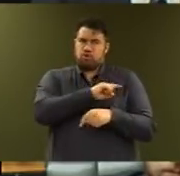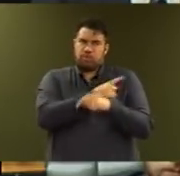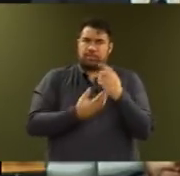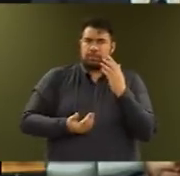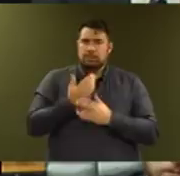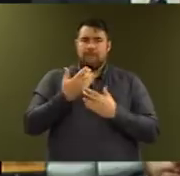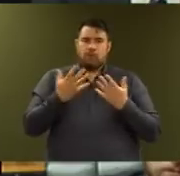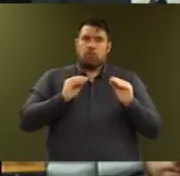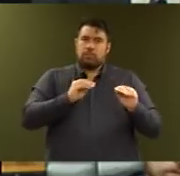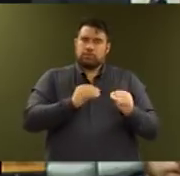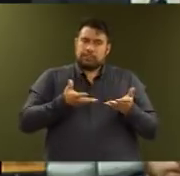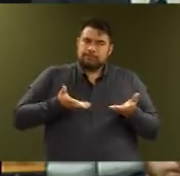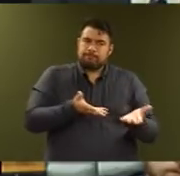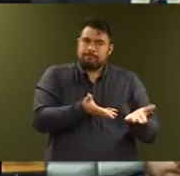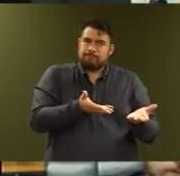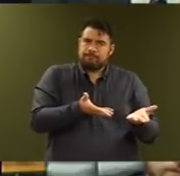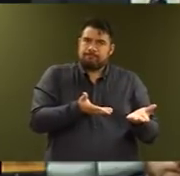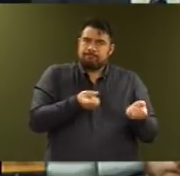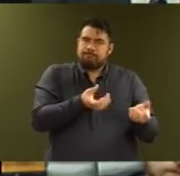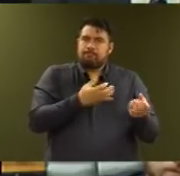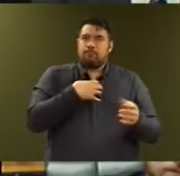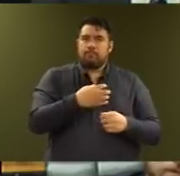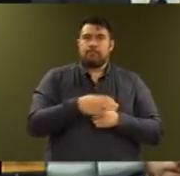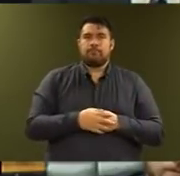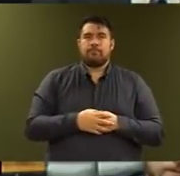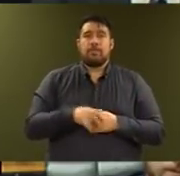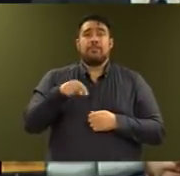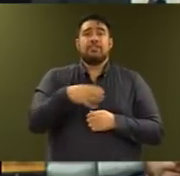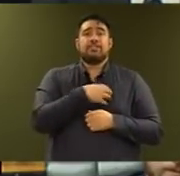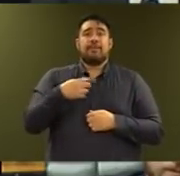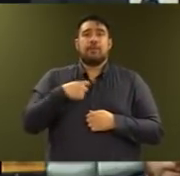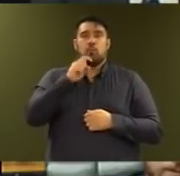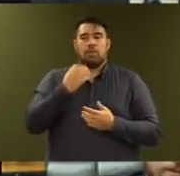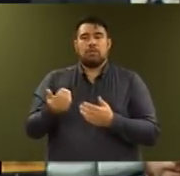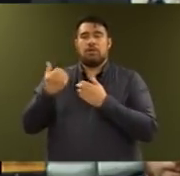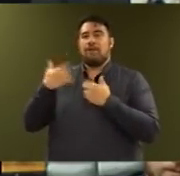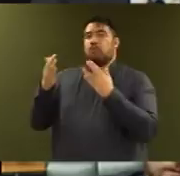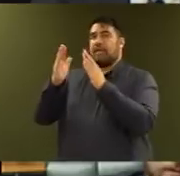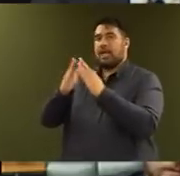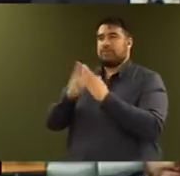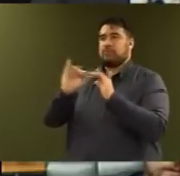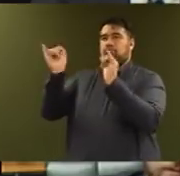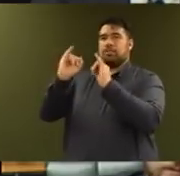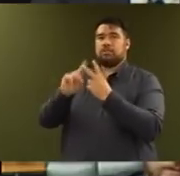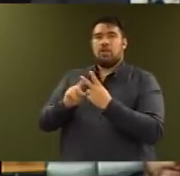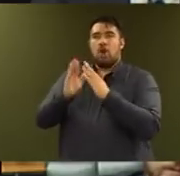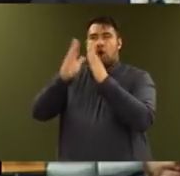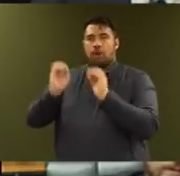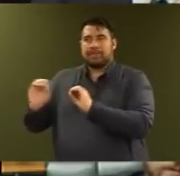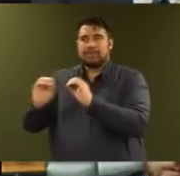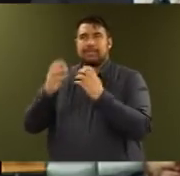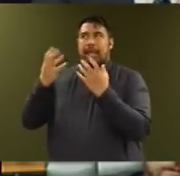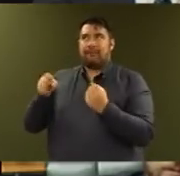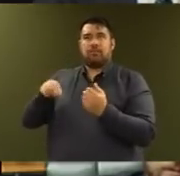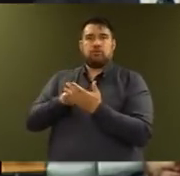Mr Speaker, this Government is determined to take action on the housing crisis and the scourge of homelessness which has emerged in this